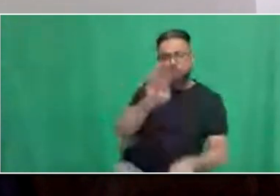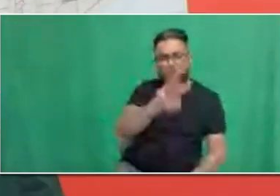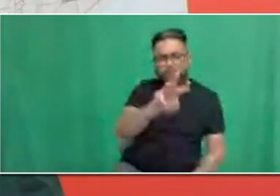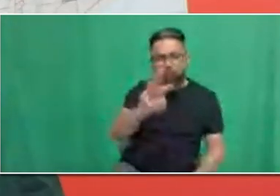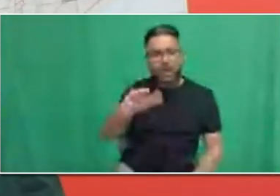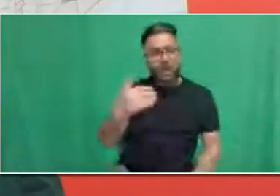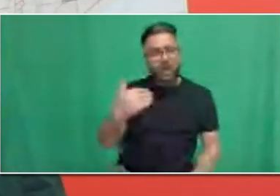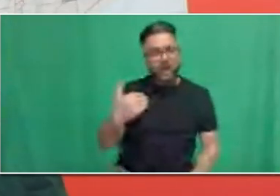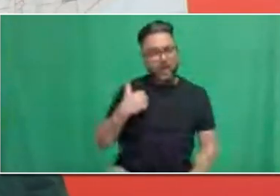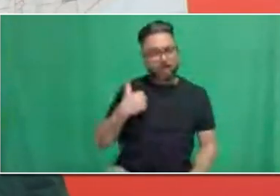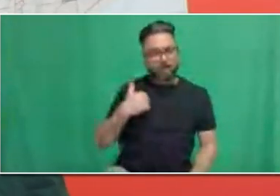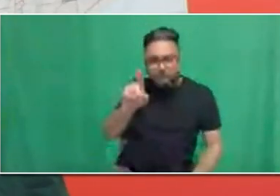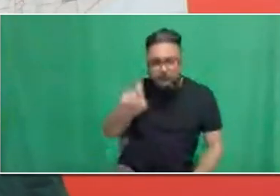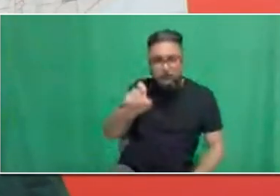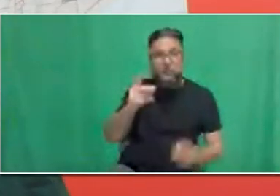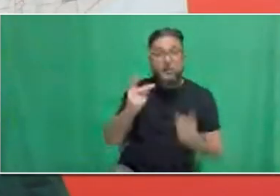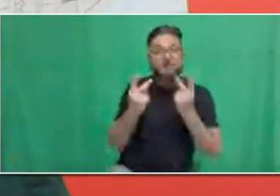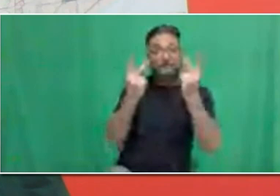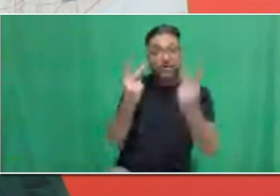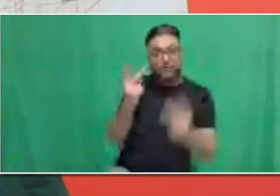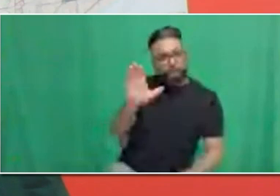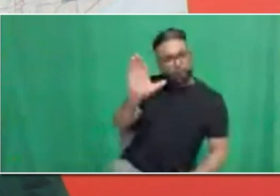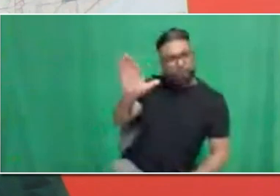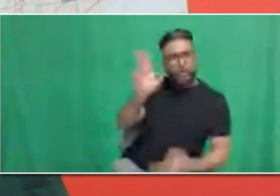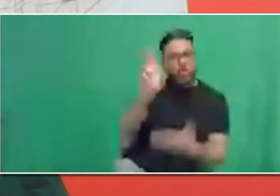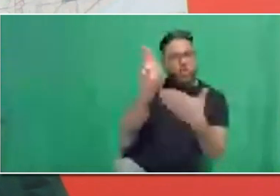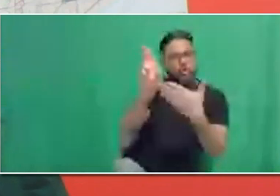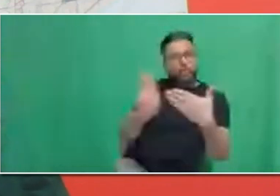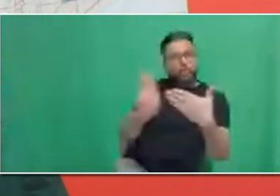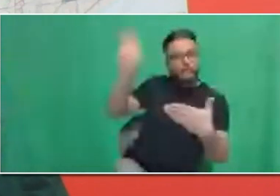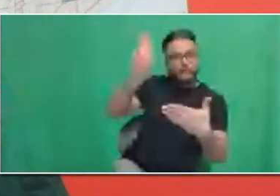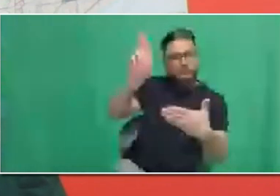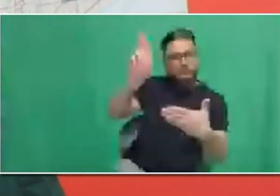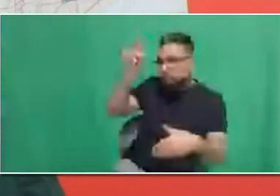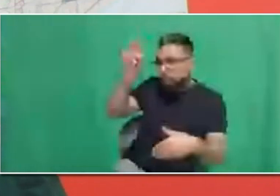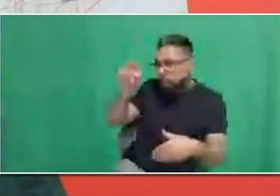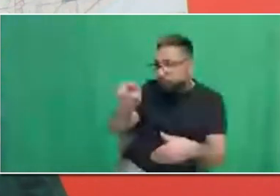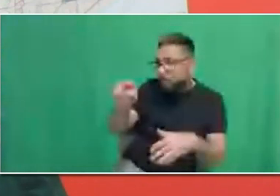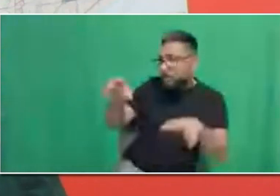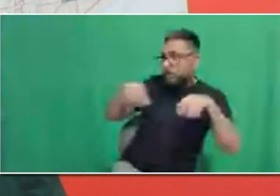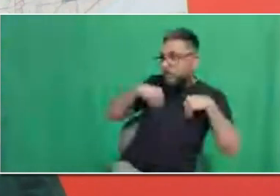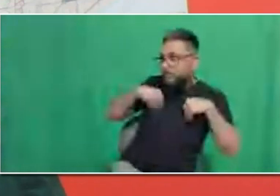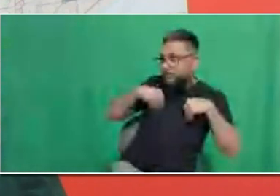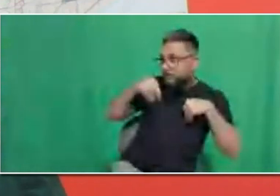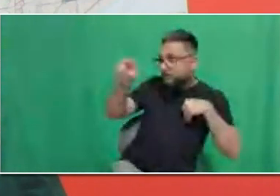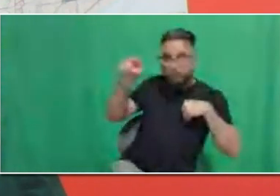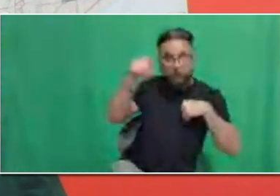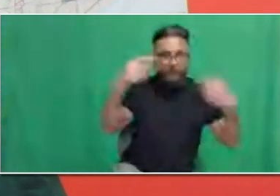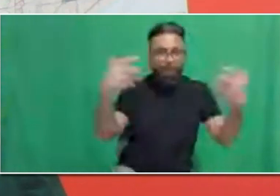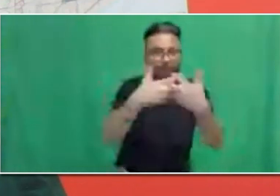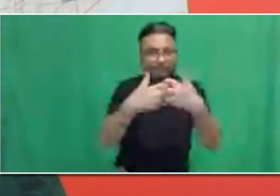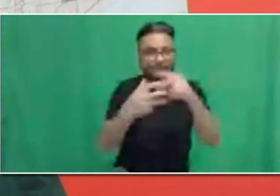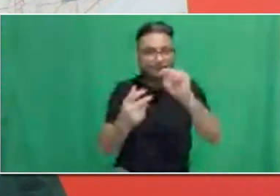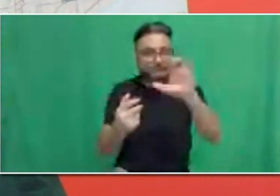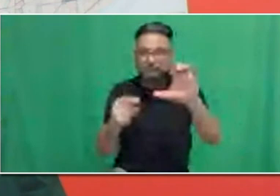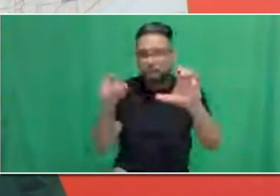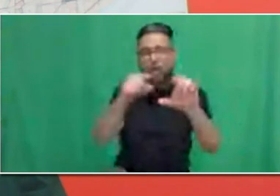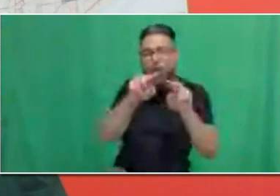Thank you. So, what happens if I don't have a resume? Vaso, what then?